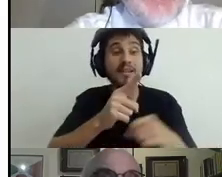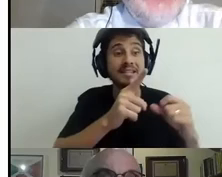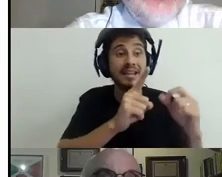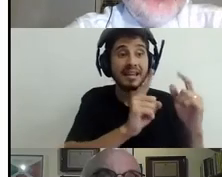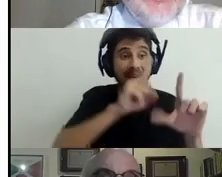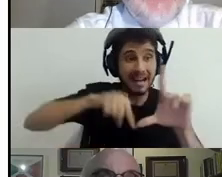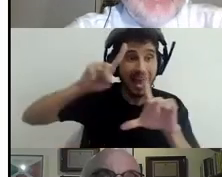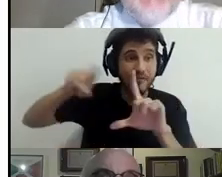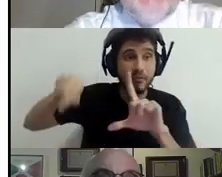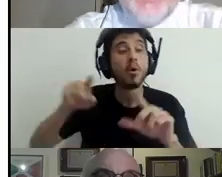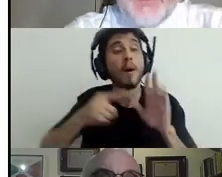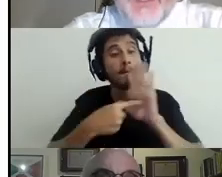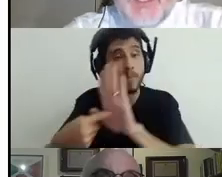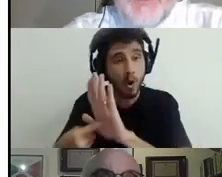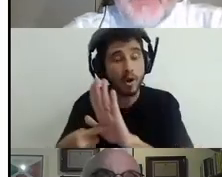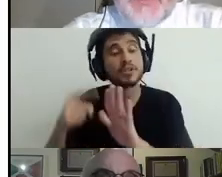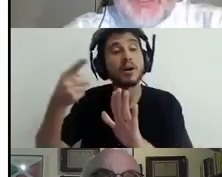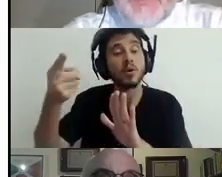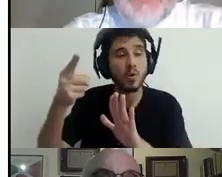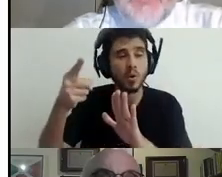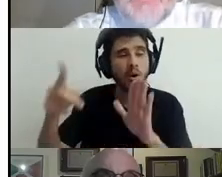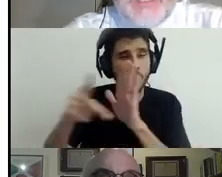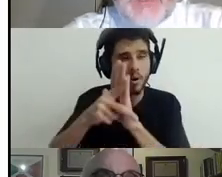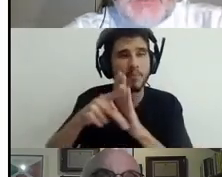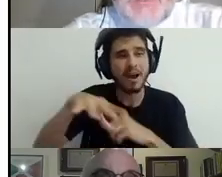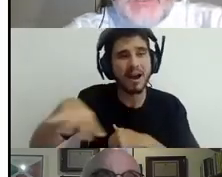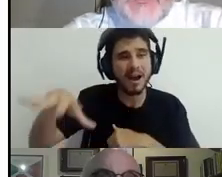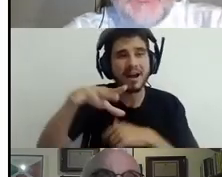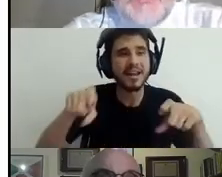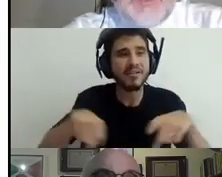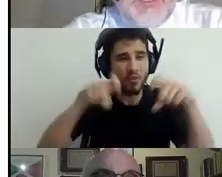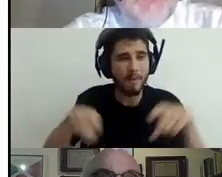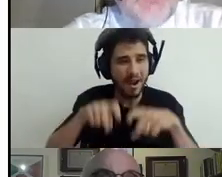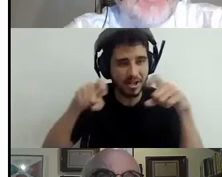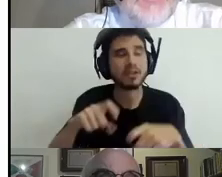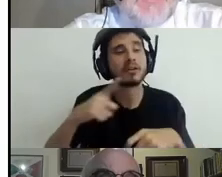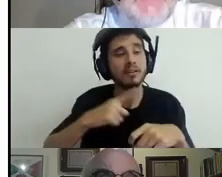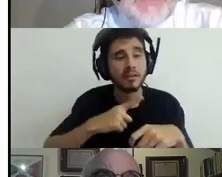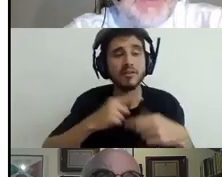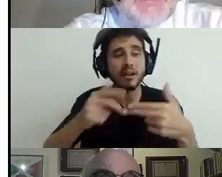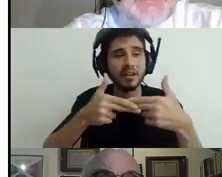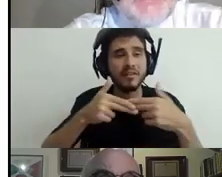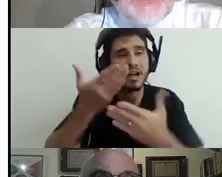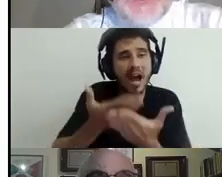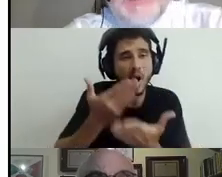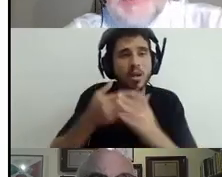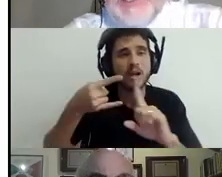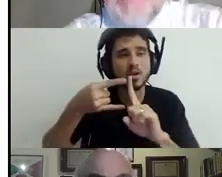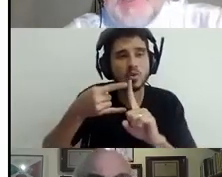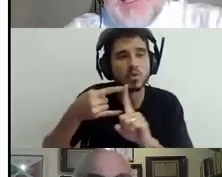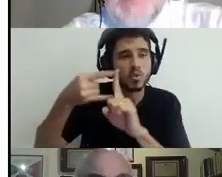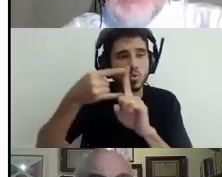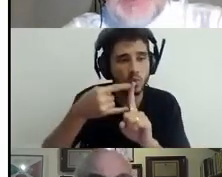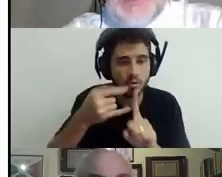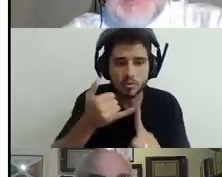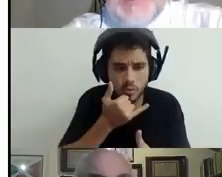United States discern platform. It's a kind of automated tool for mathematics teaching and learning.